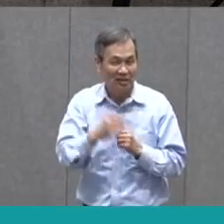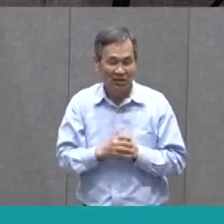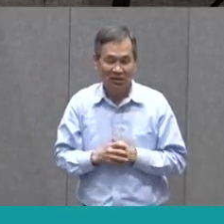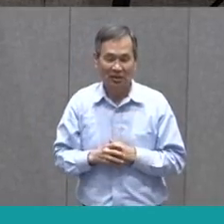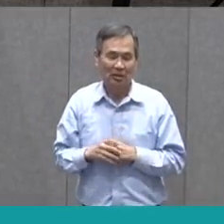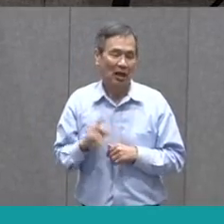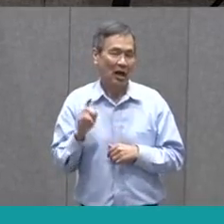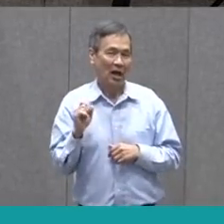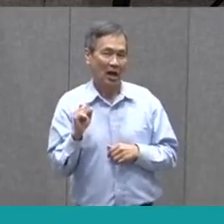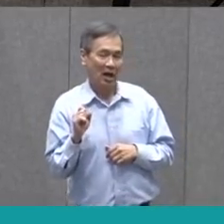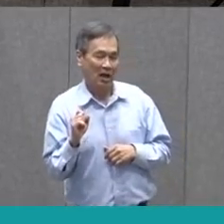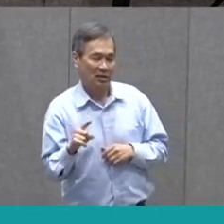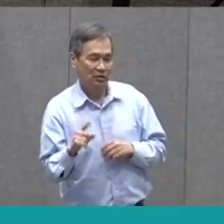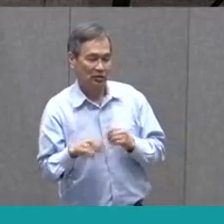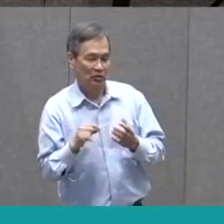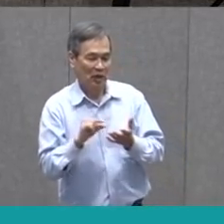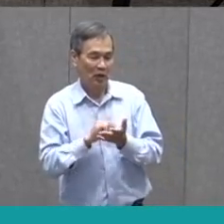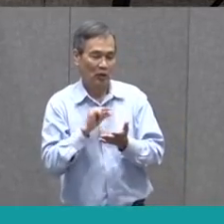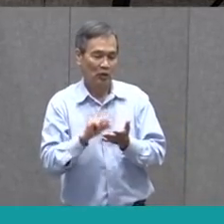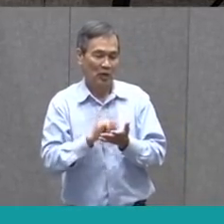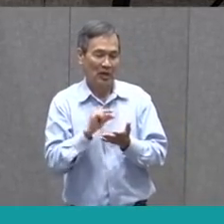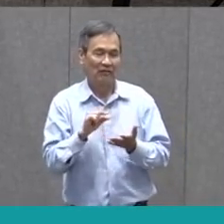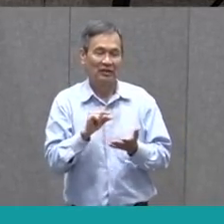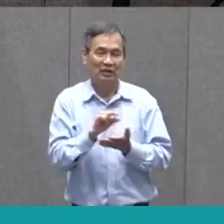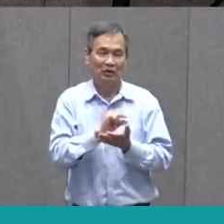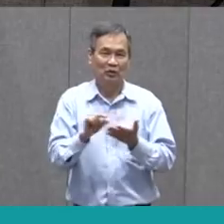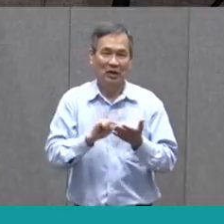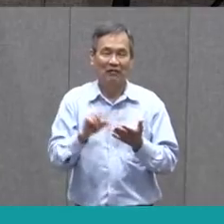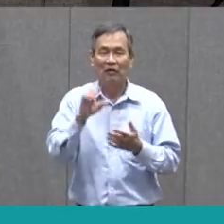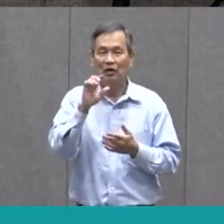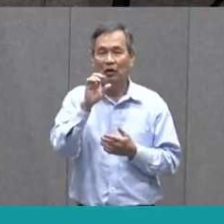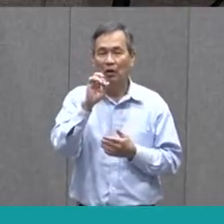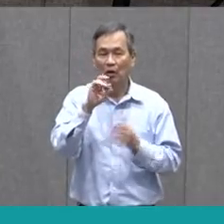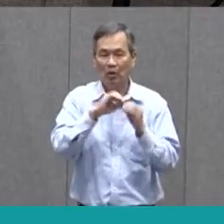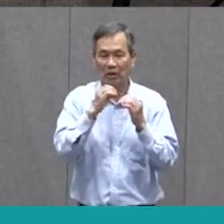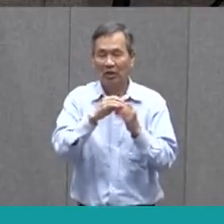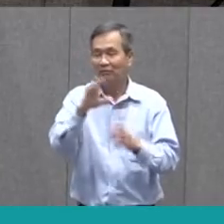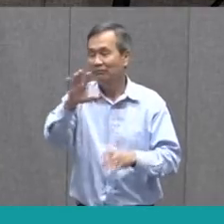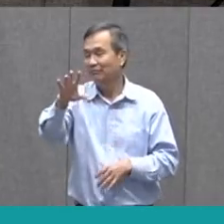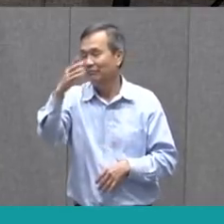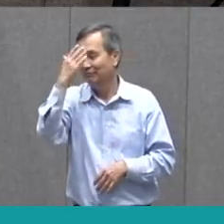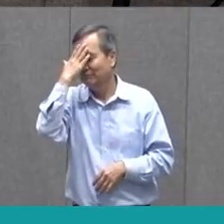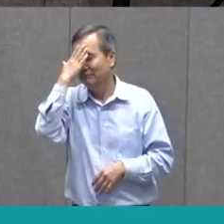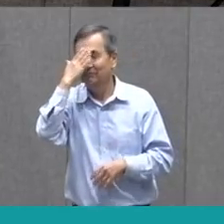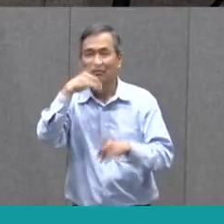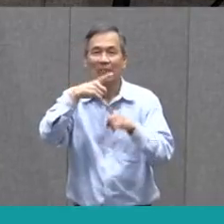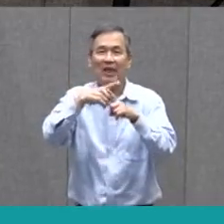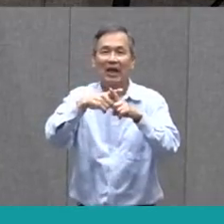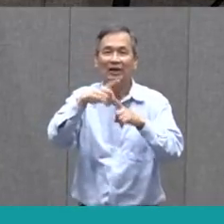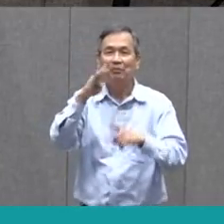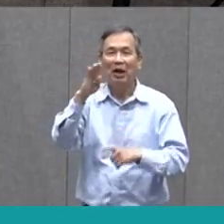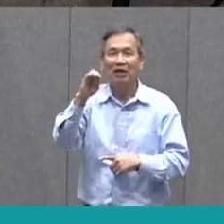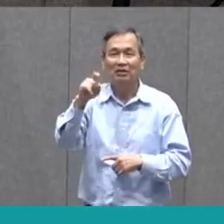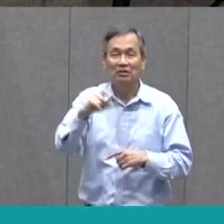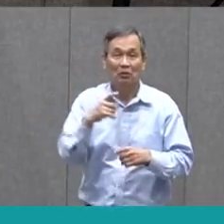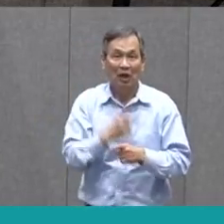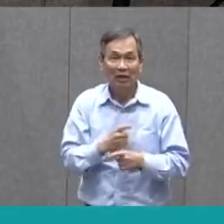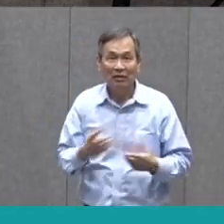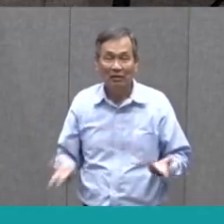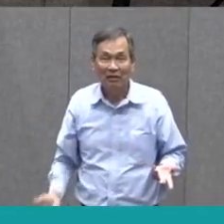going to work on our graphic organizer. What about your Xbox? That's an invention, right?